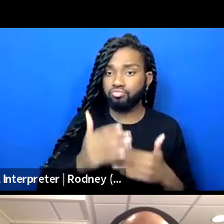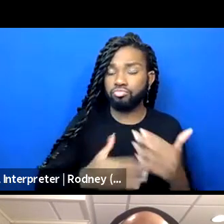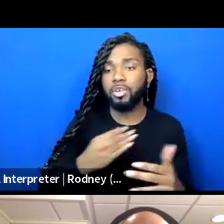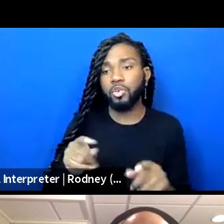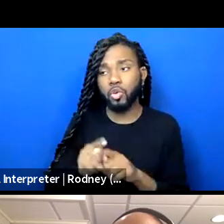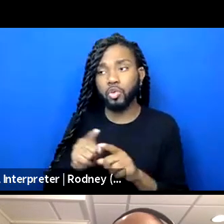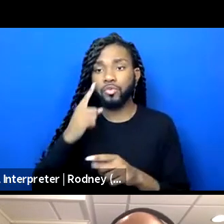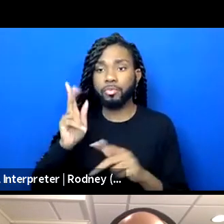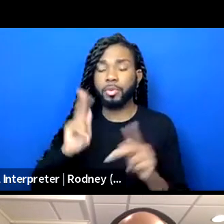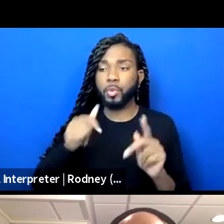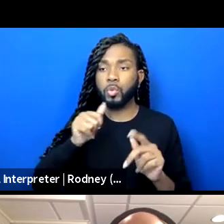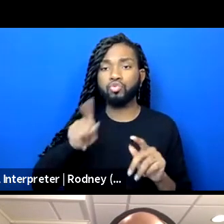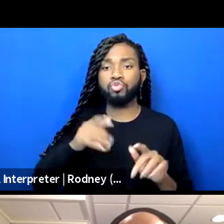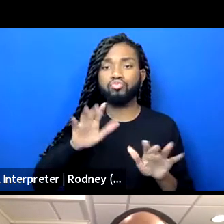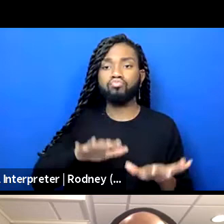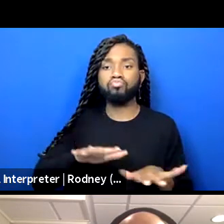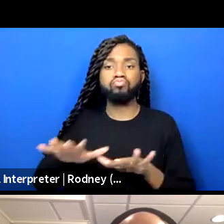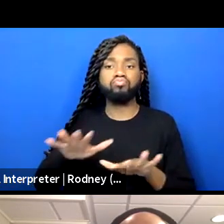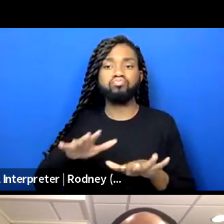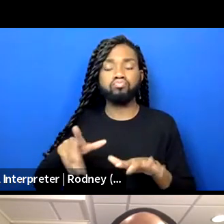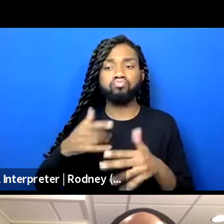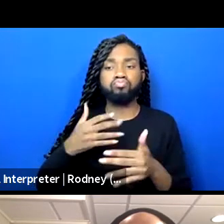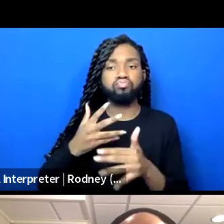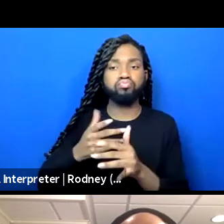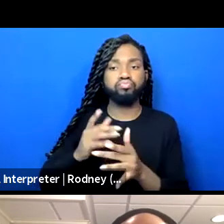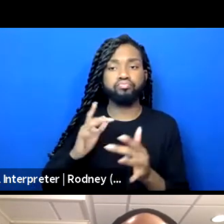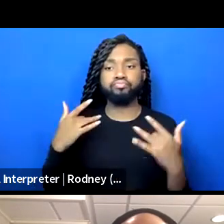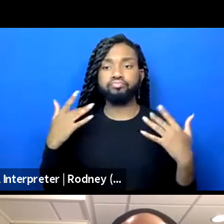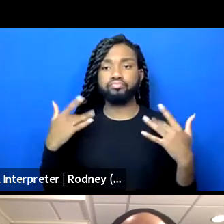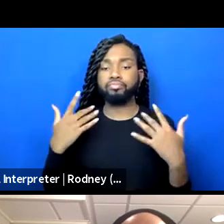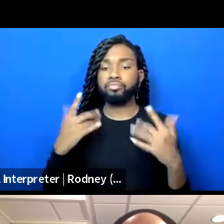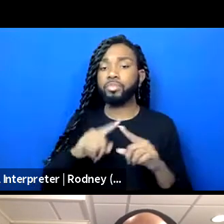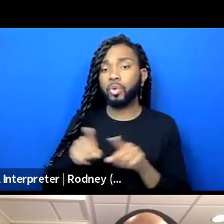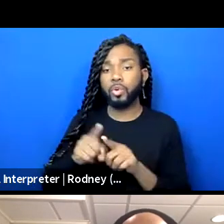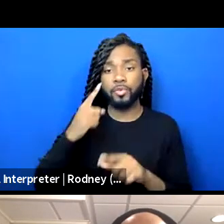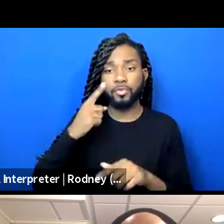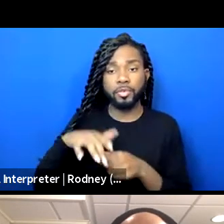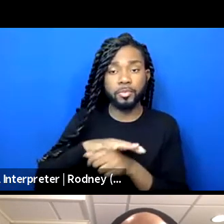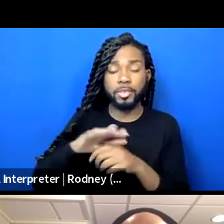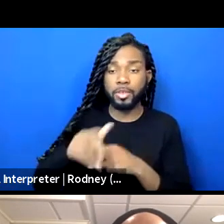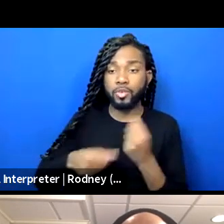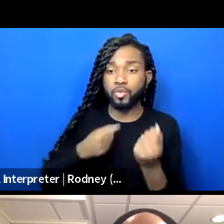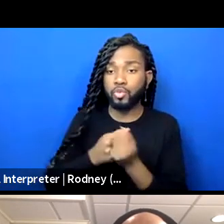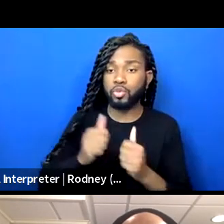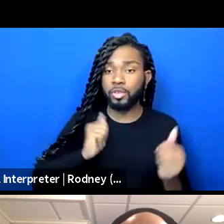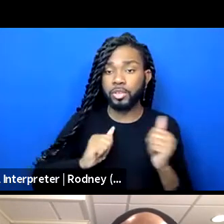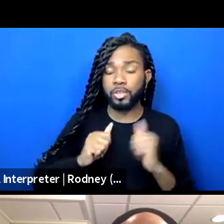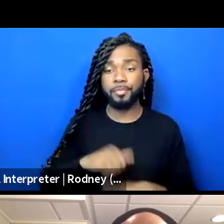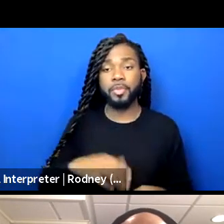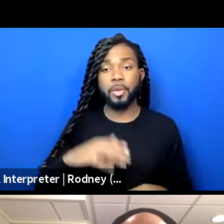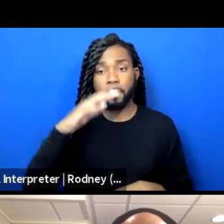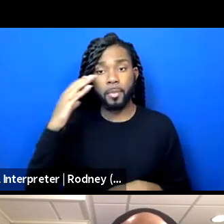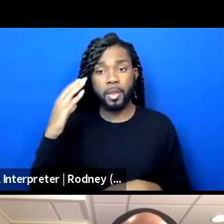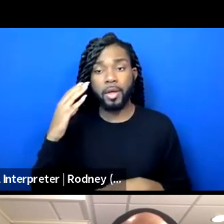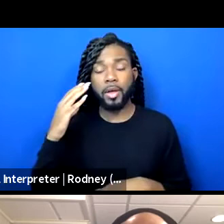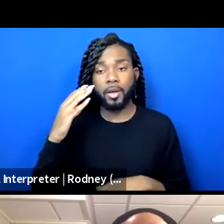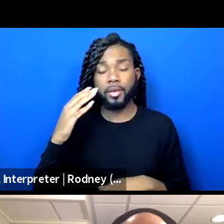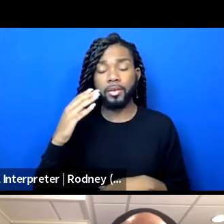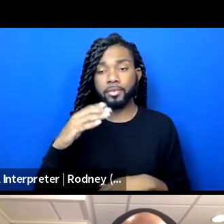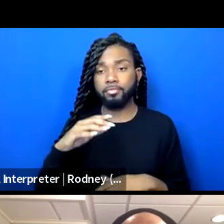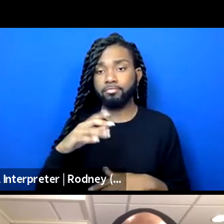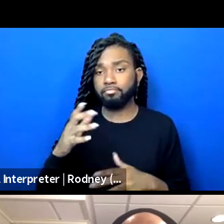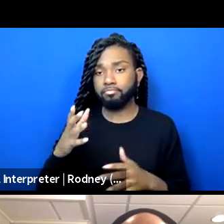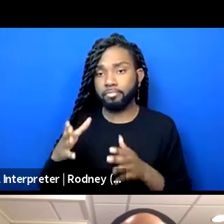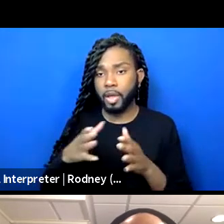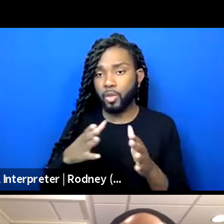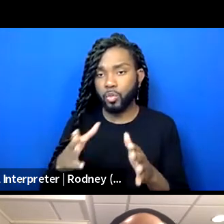the unnamed community-based and social structures that nurture theater, Black pathways in any